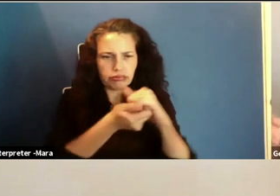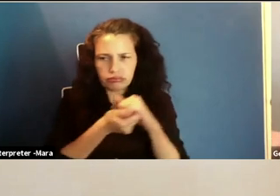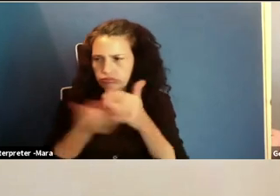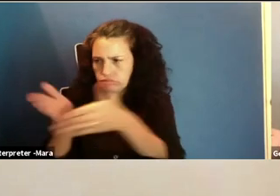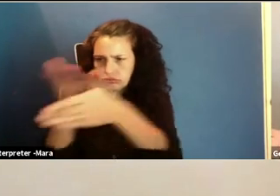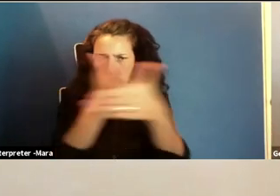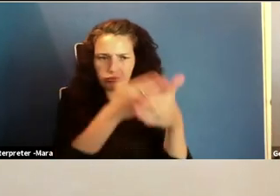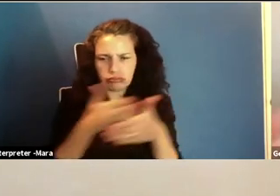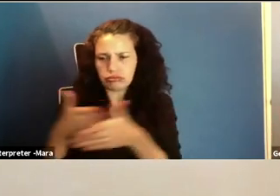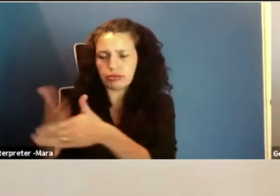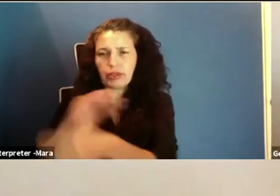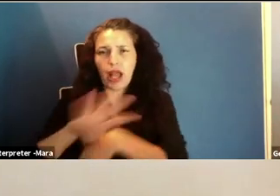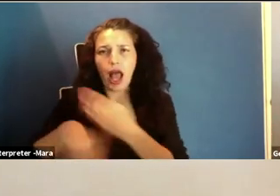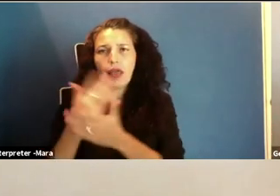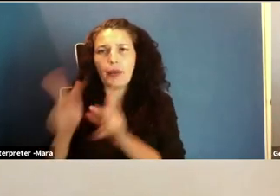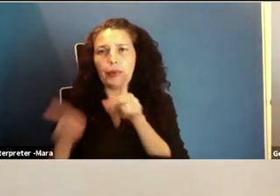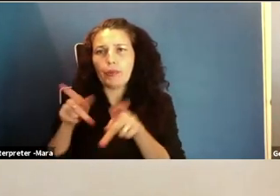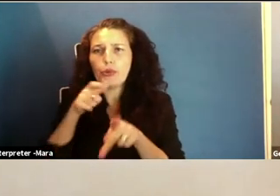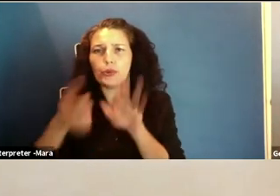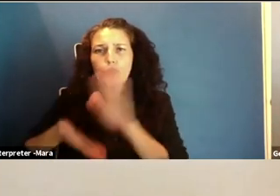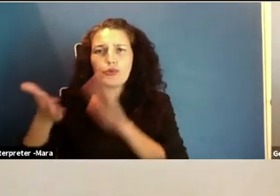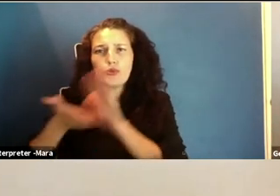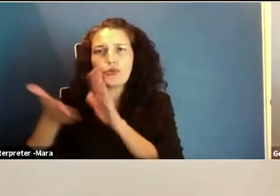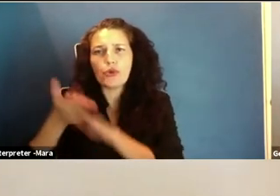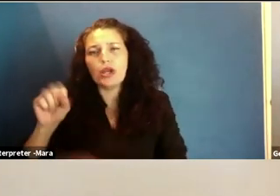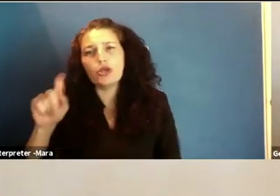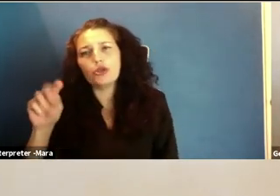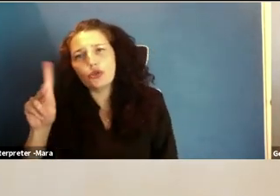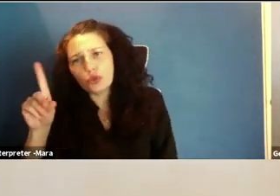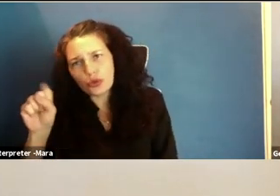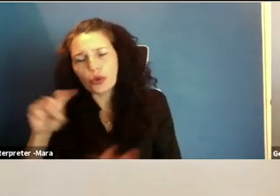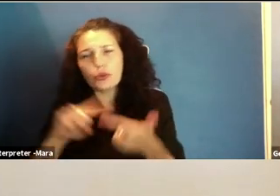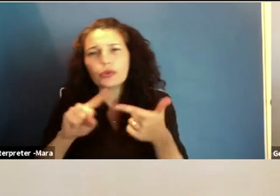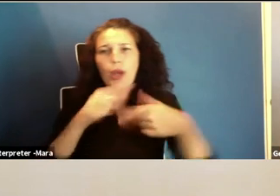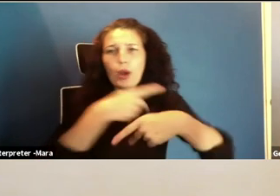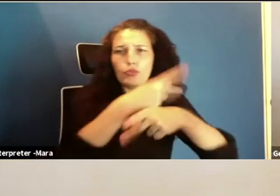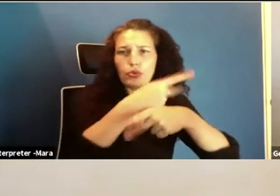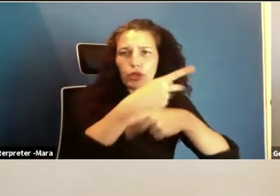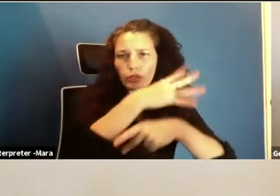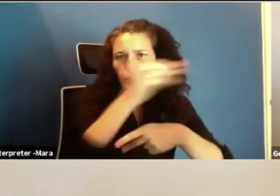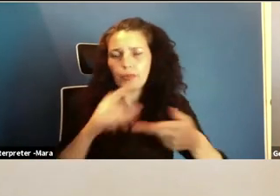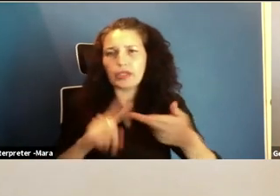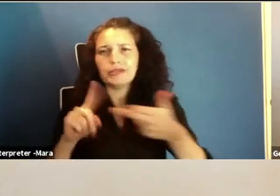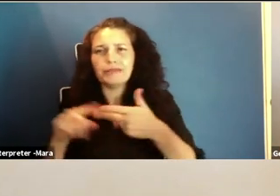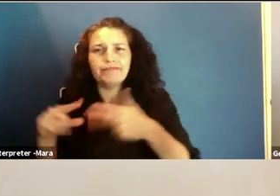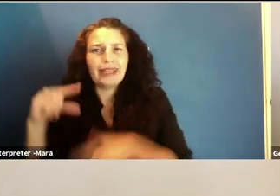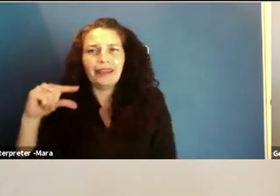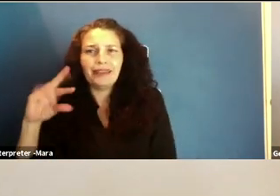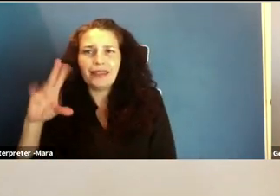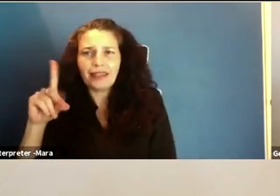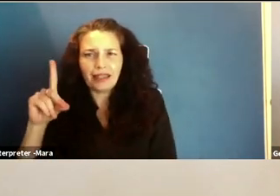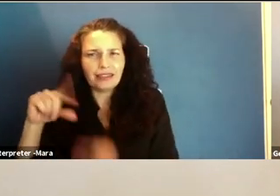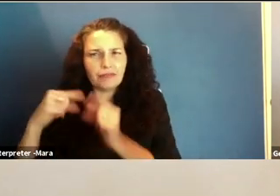have, you know, run studios and production companies and guilds and anyone who's making content for kids. And